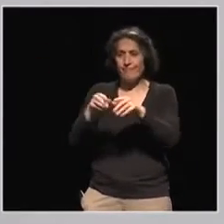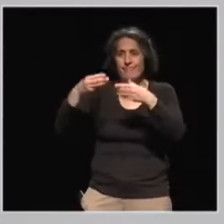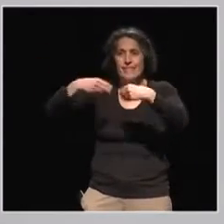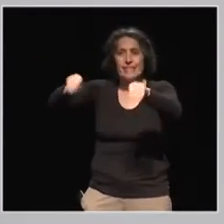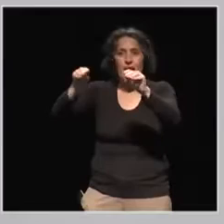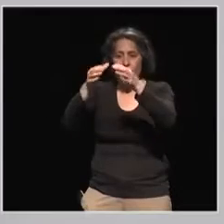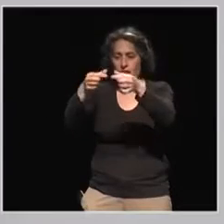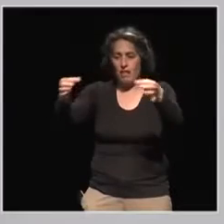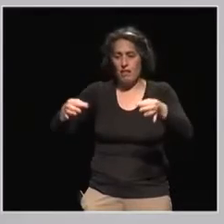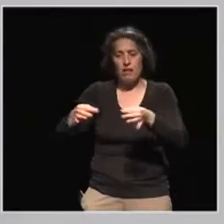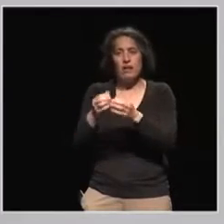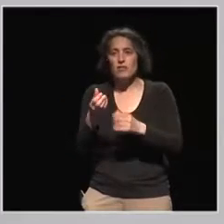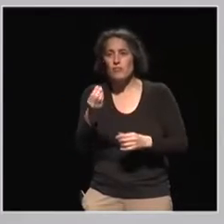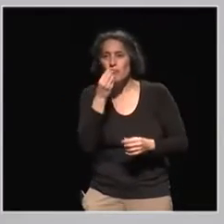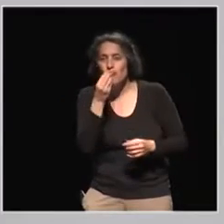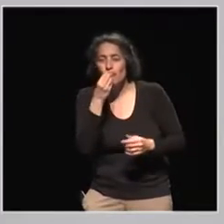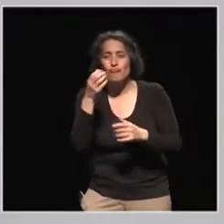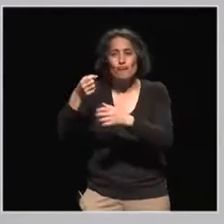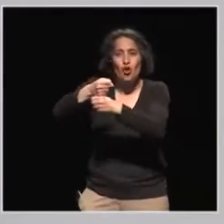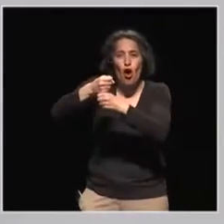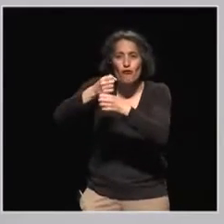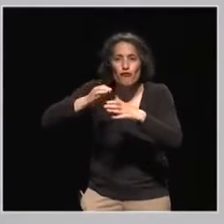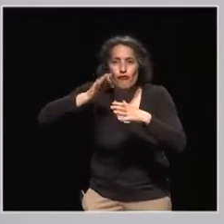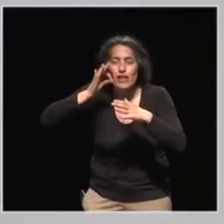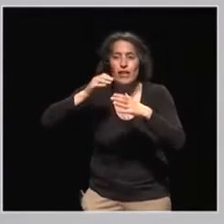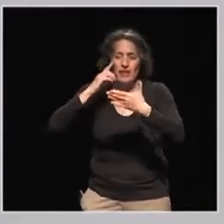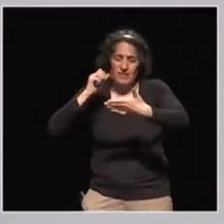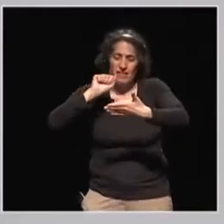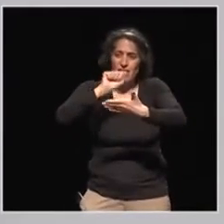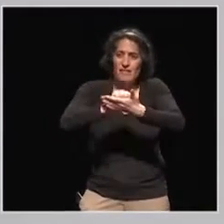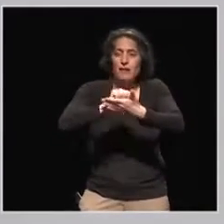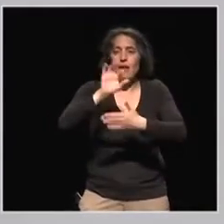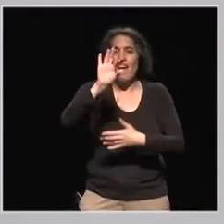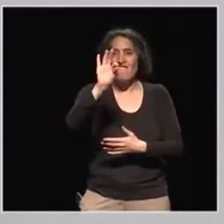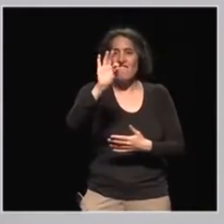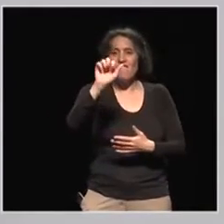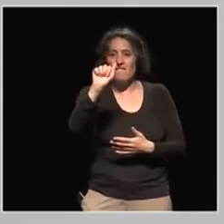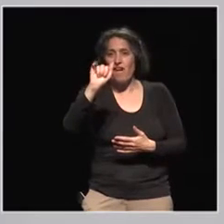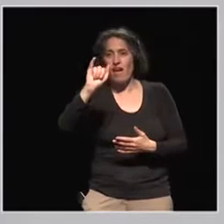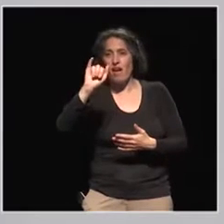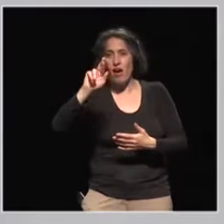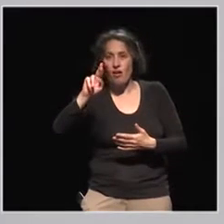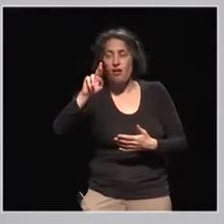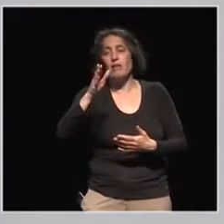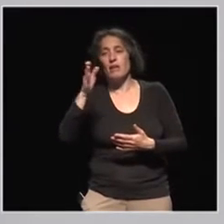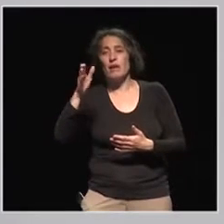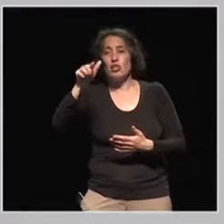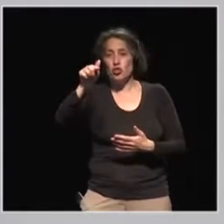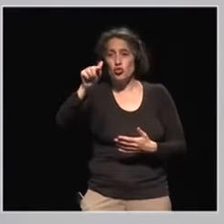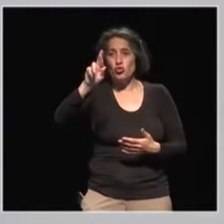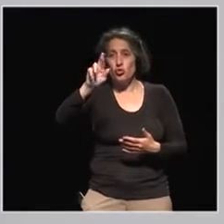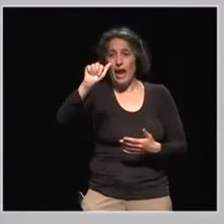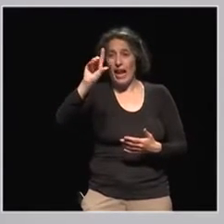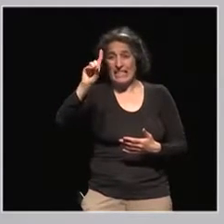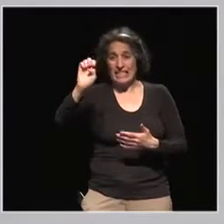introduce the real world into the formal education system. Johnny Nash